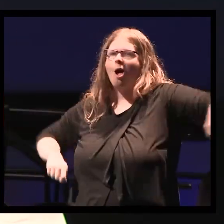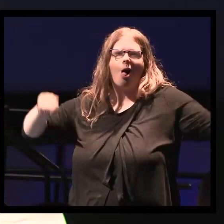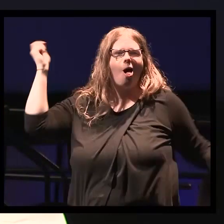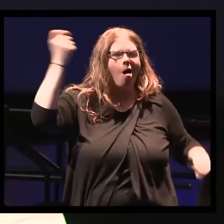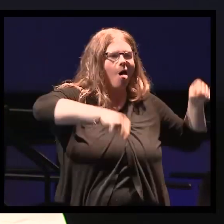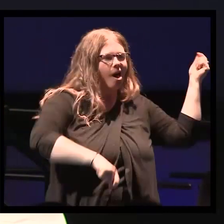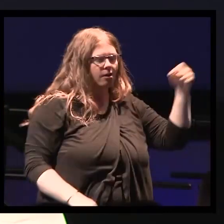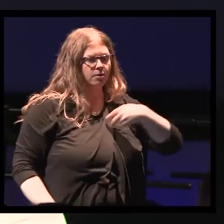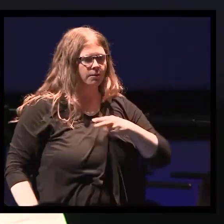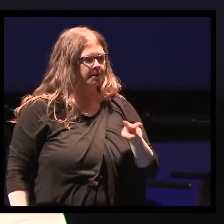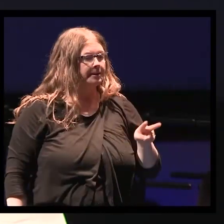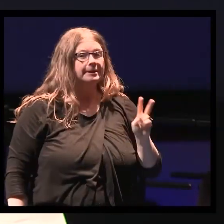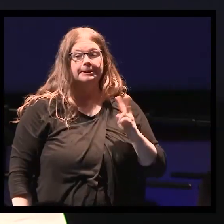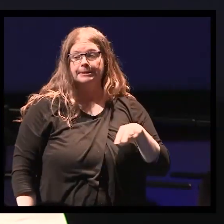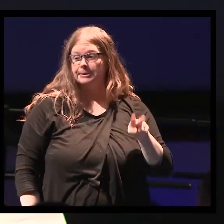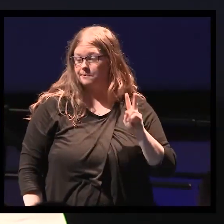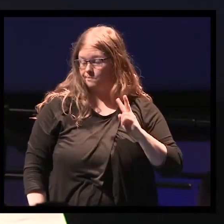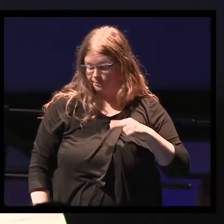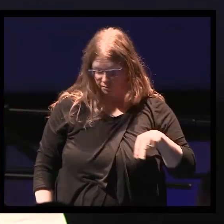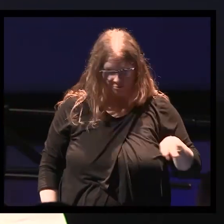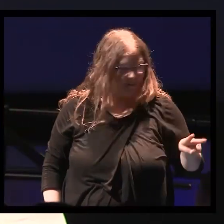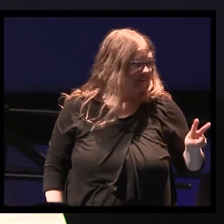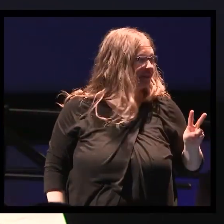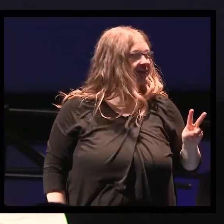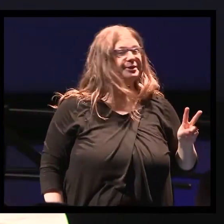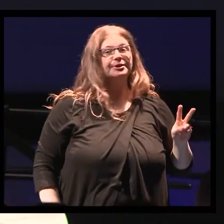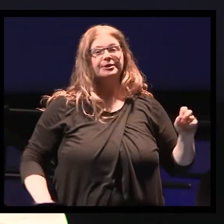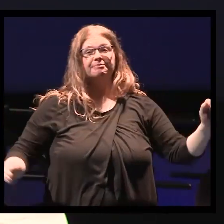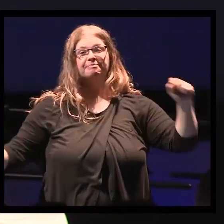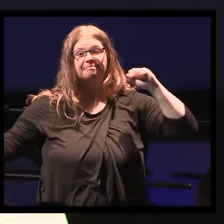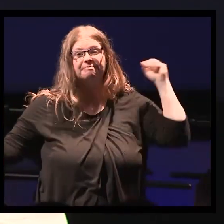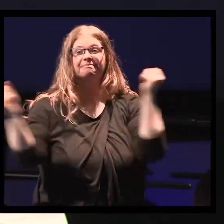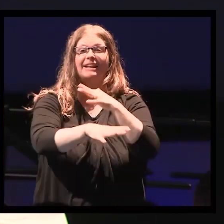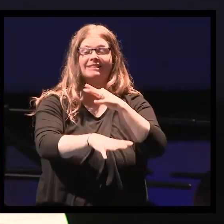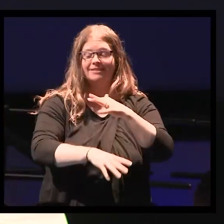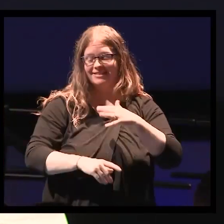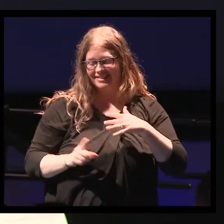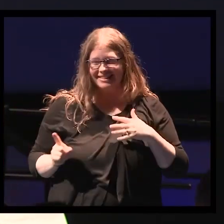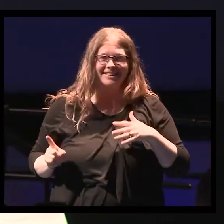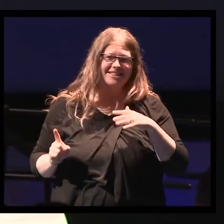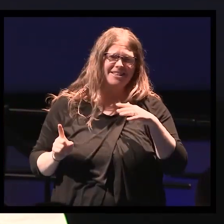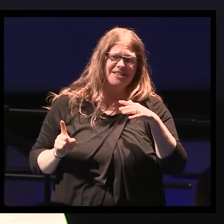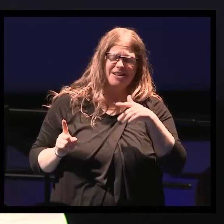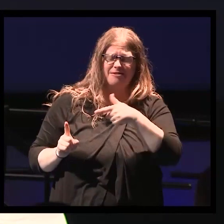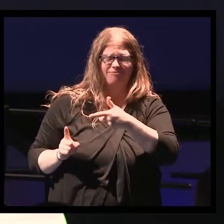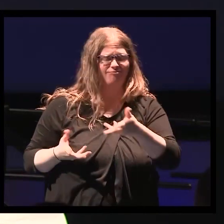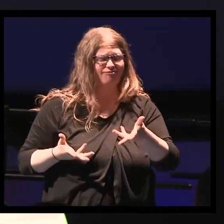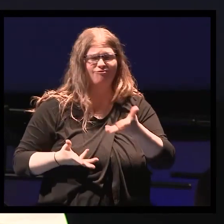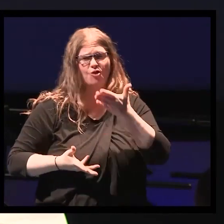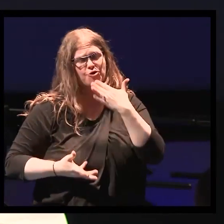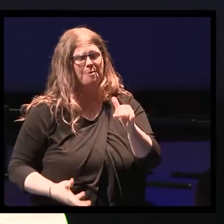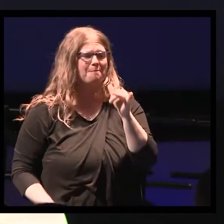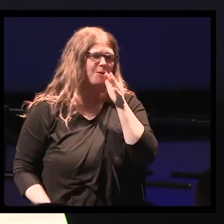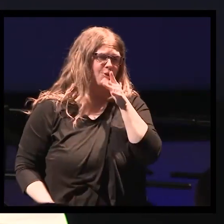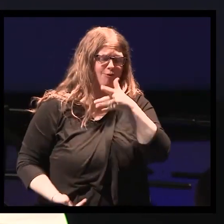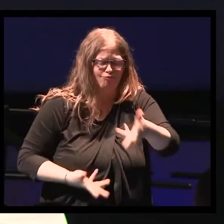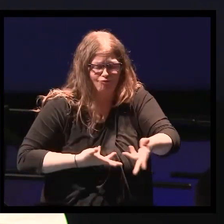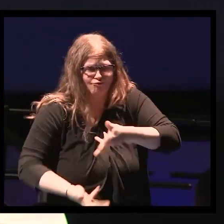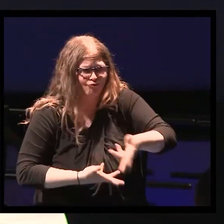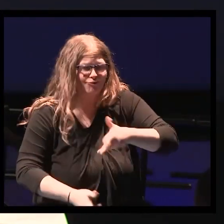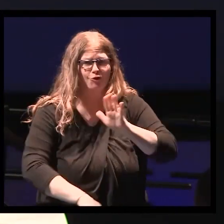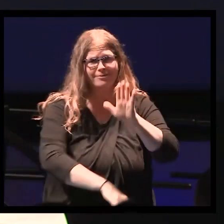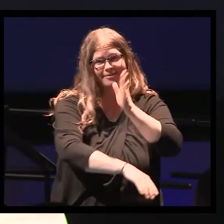dismantling my exam room. She was extremely pleasant with him. And so